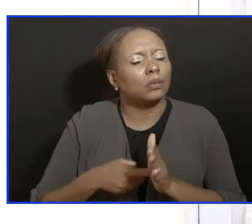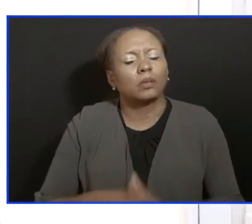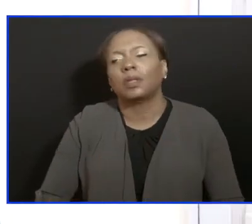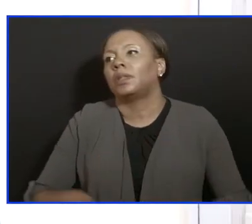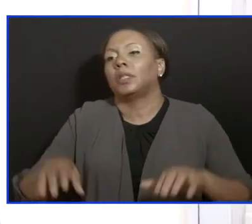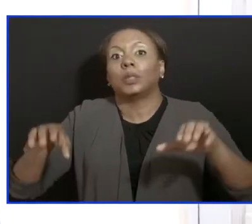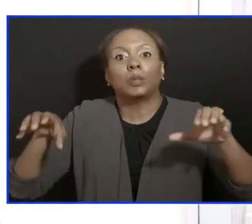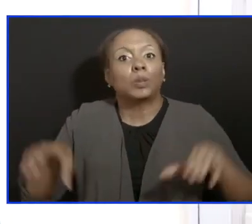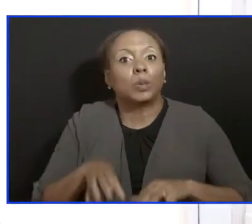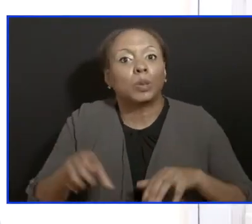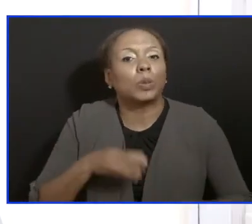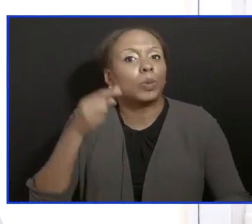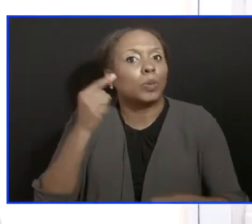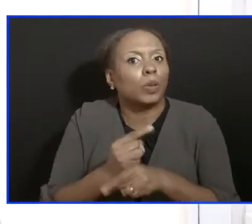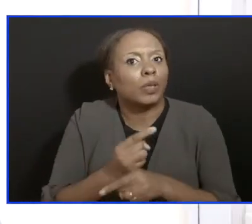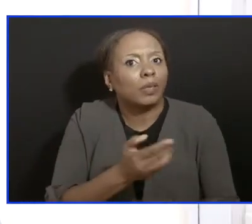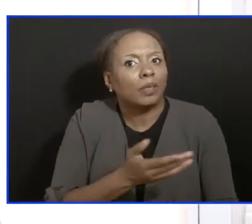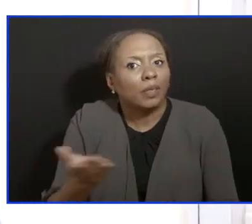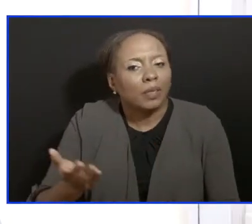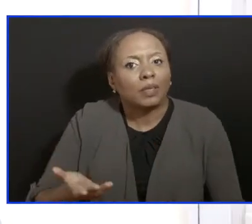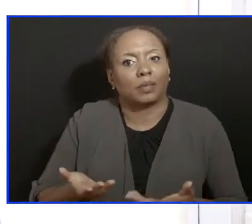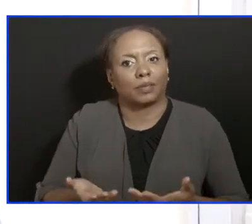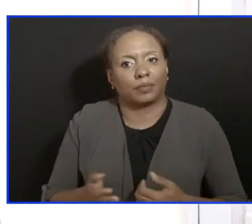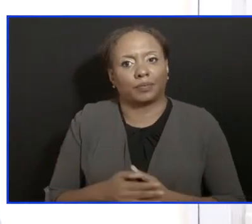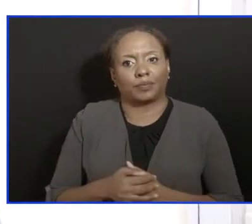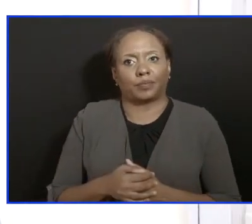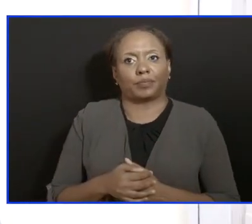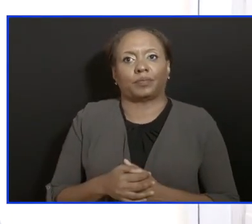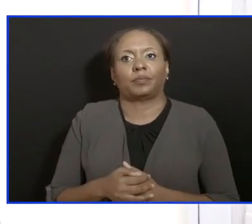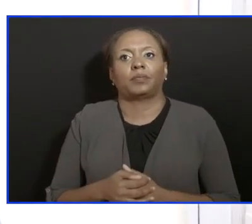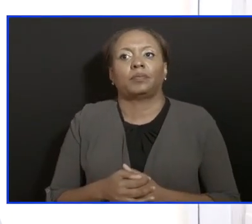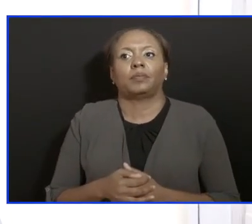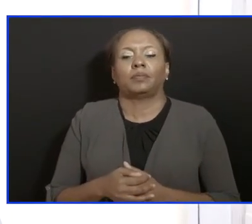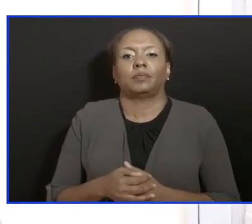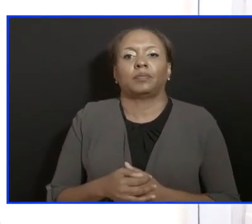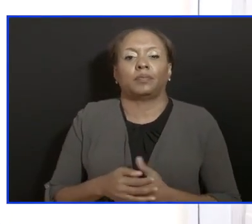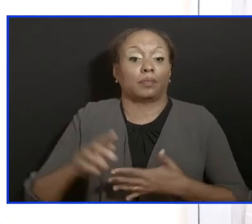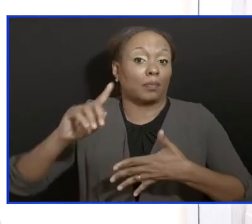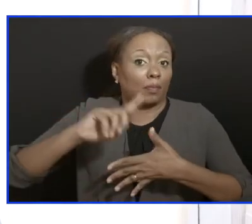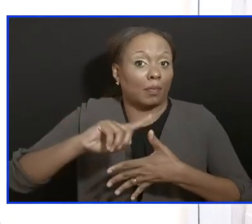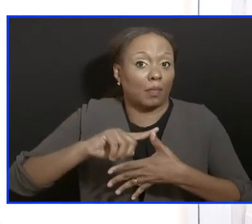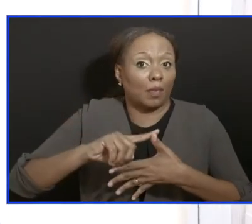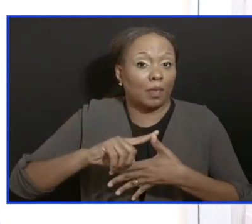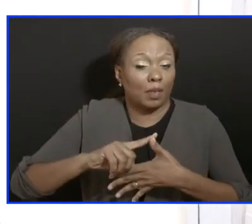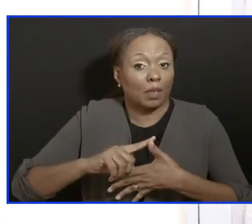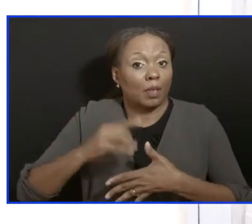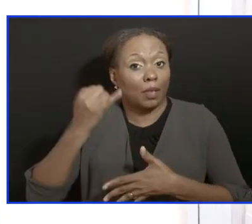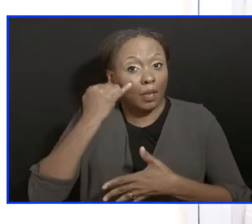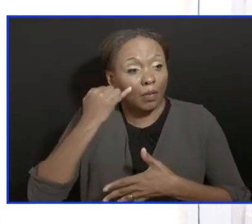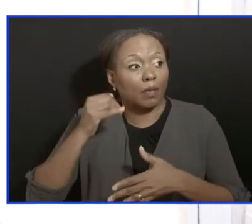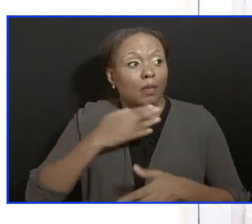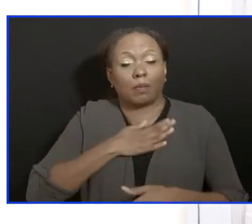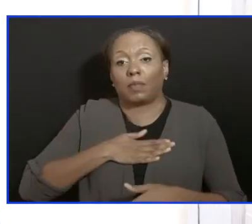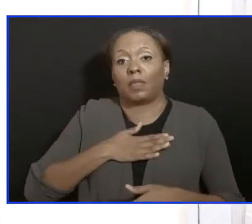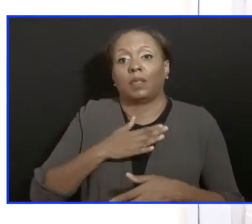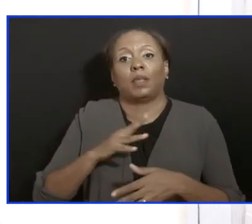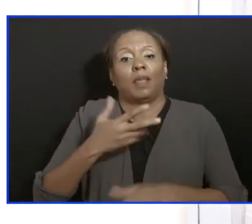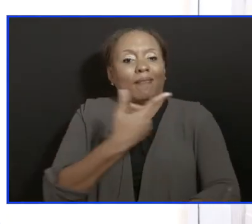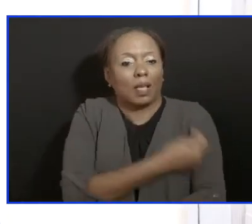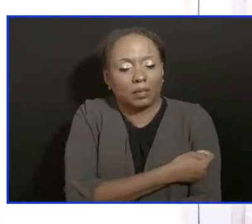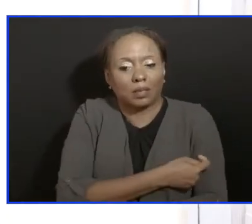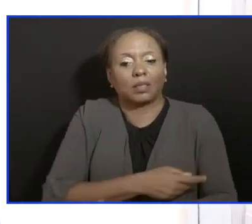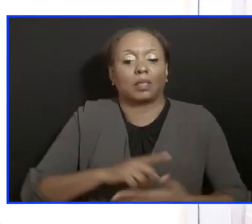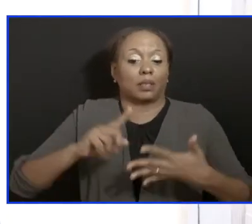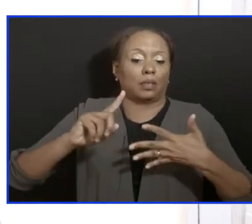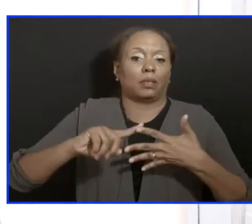thing. And to be able to, one, where possible, please vaccinate. And secondly, continue to follow the other protocols. And why